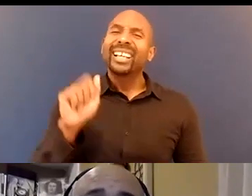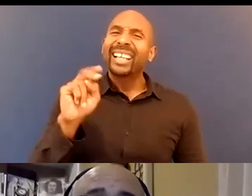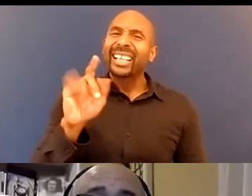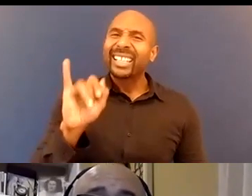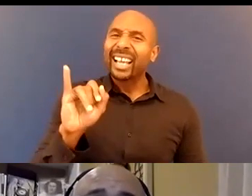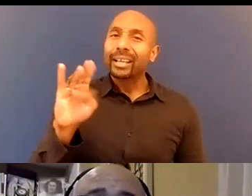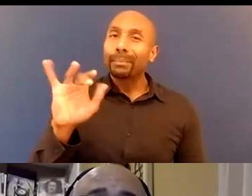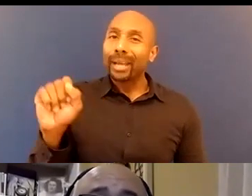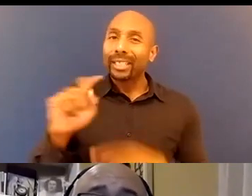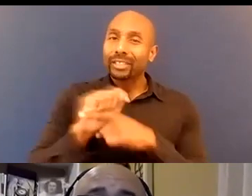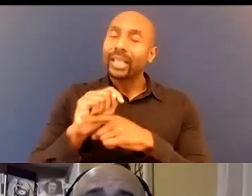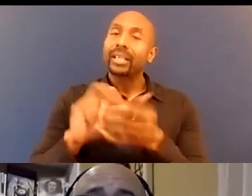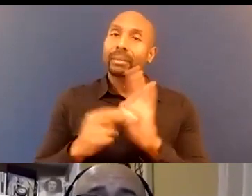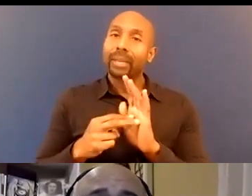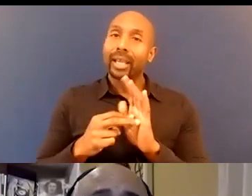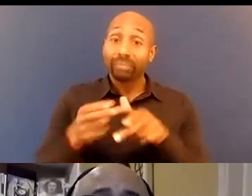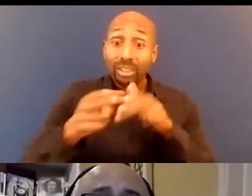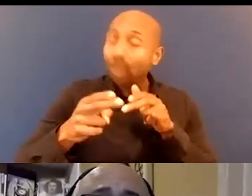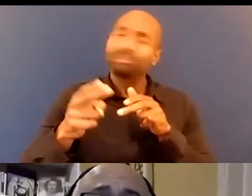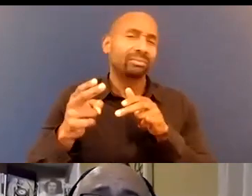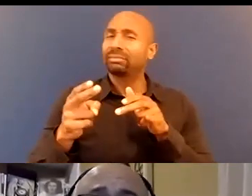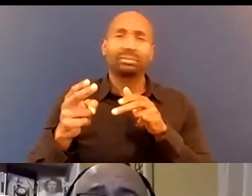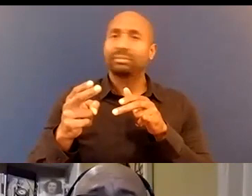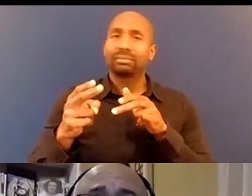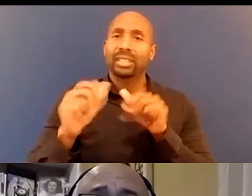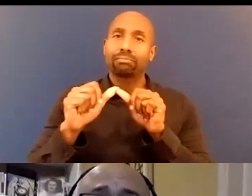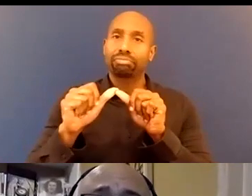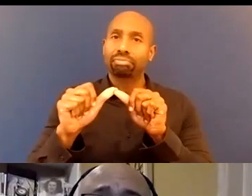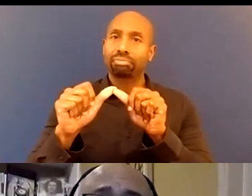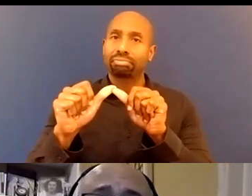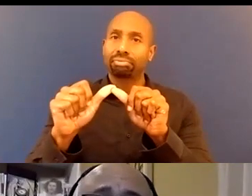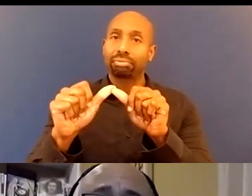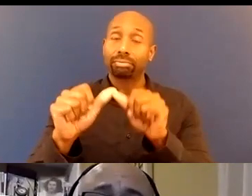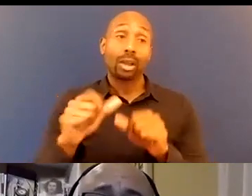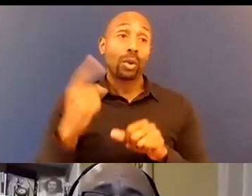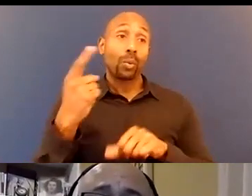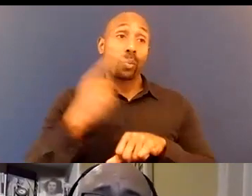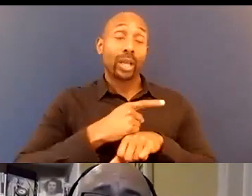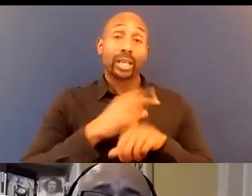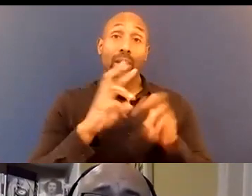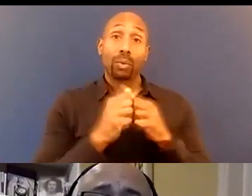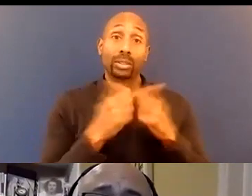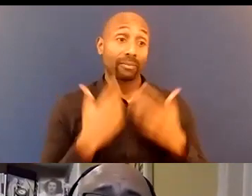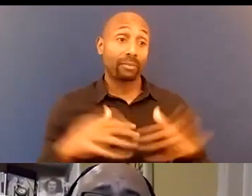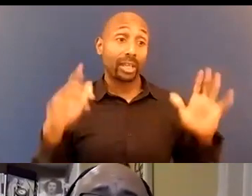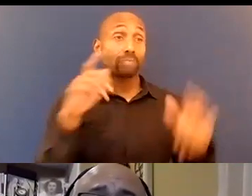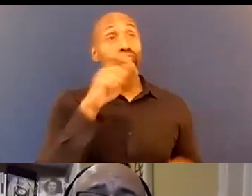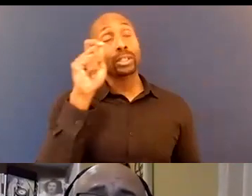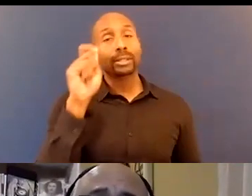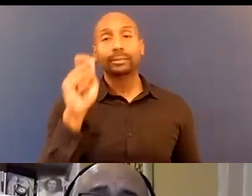It's not a one-day workshop or a check. it's something that includes